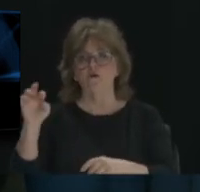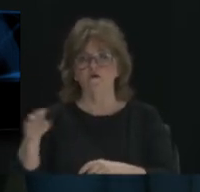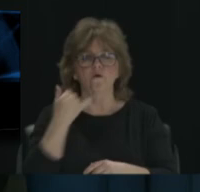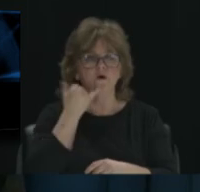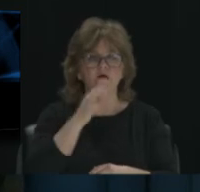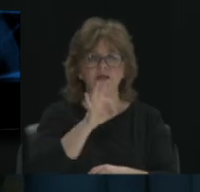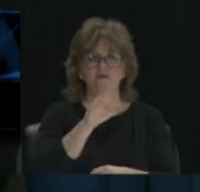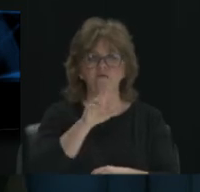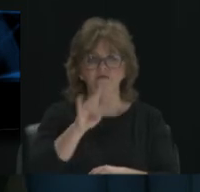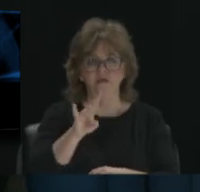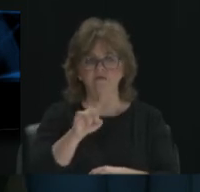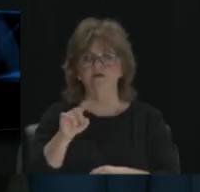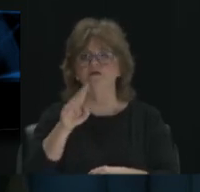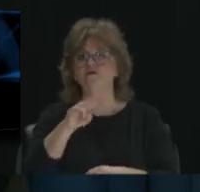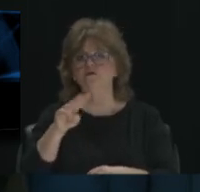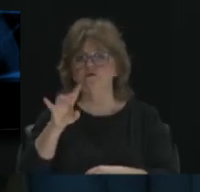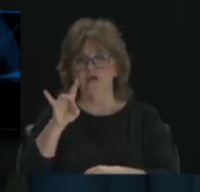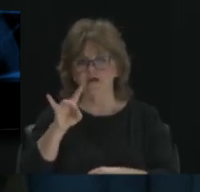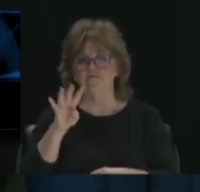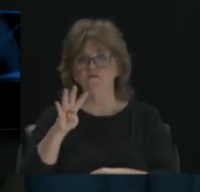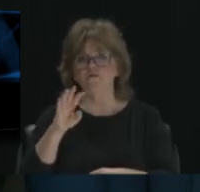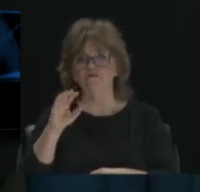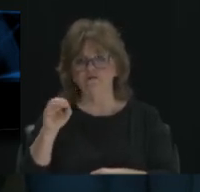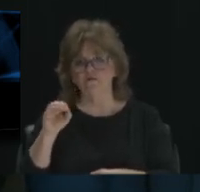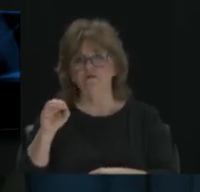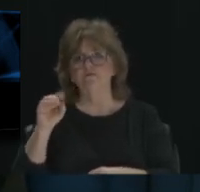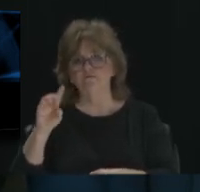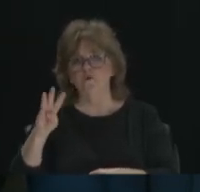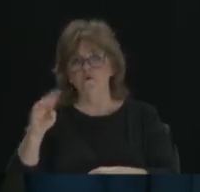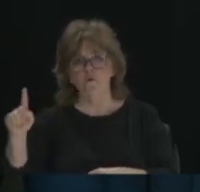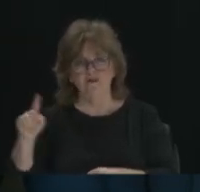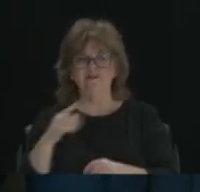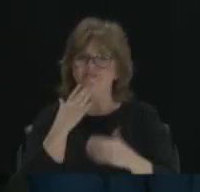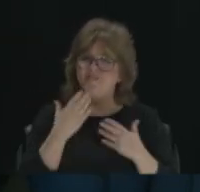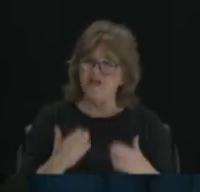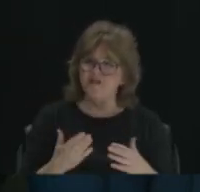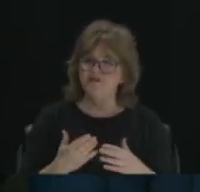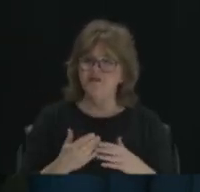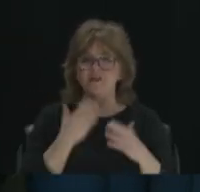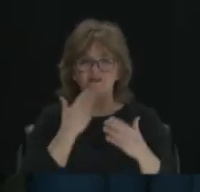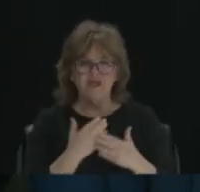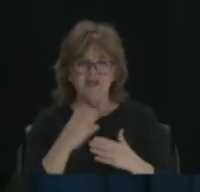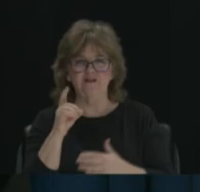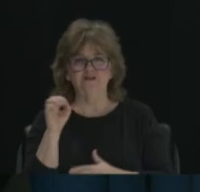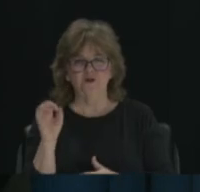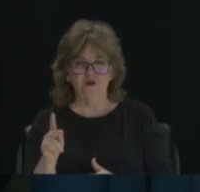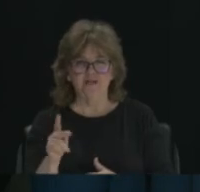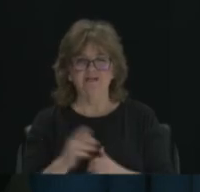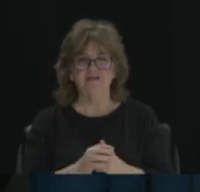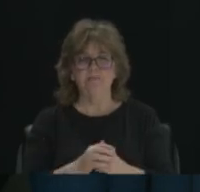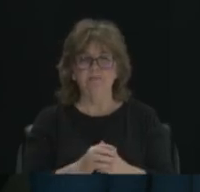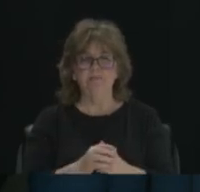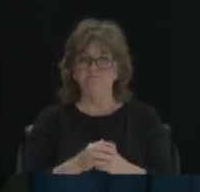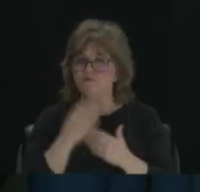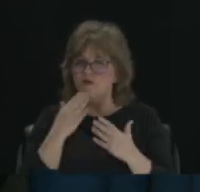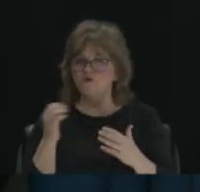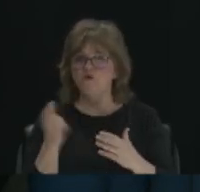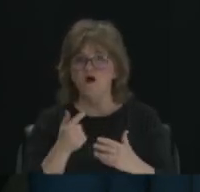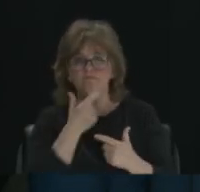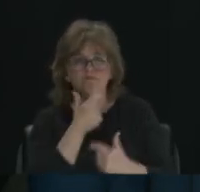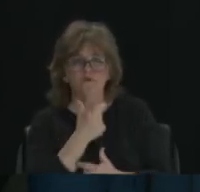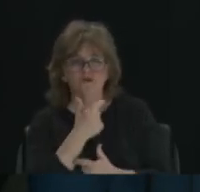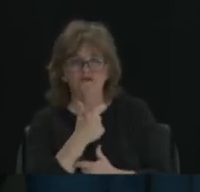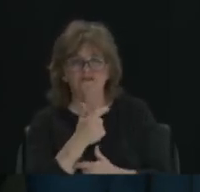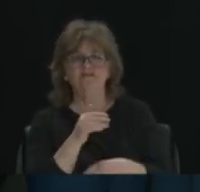937-228-4041. Thank you. Thank you, Derek. Thank you, David. Thank you all for sharing your